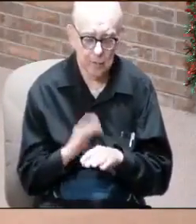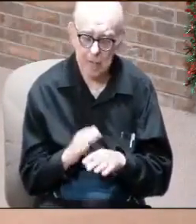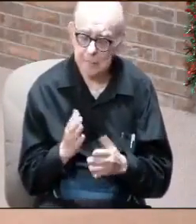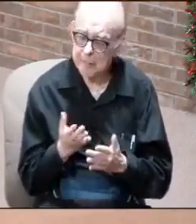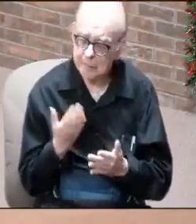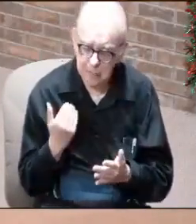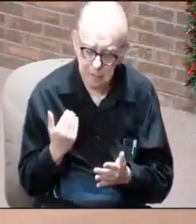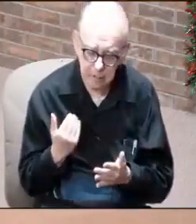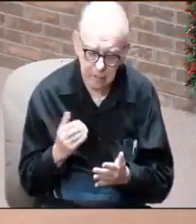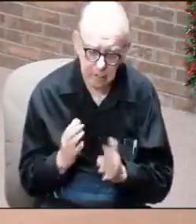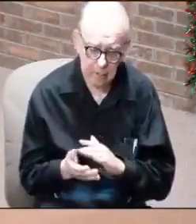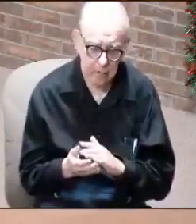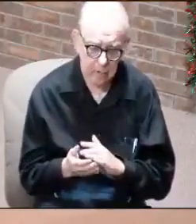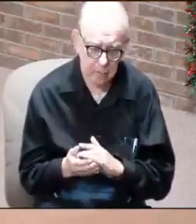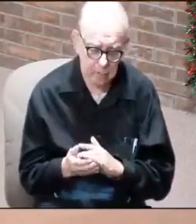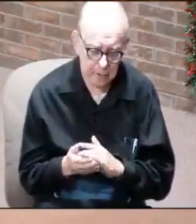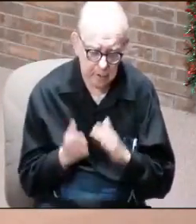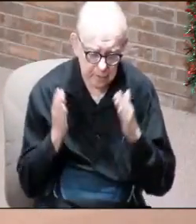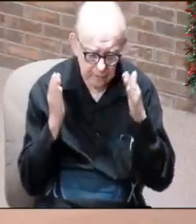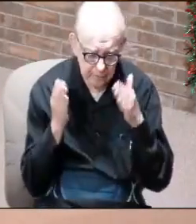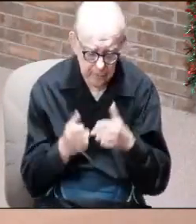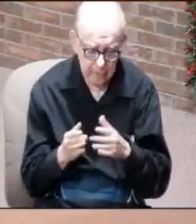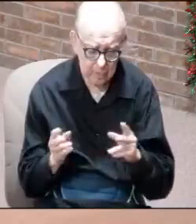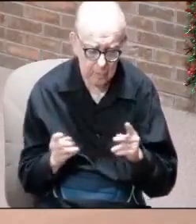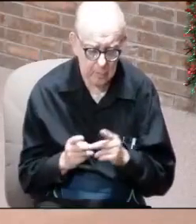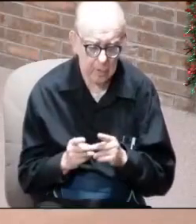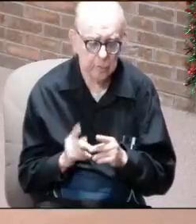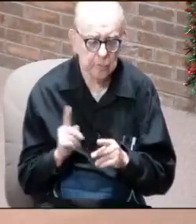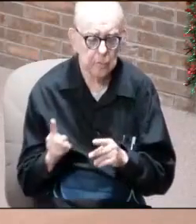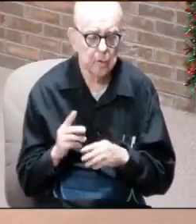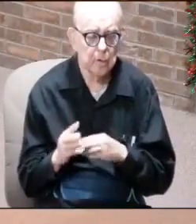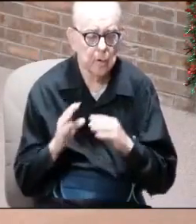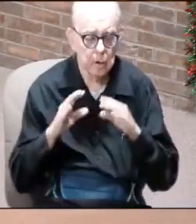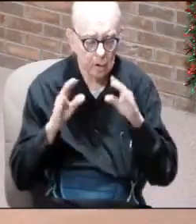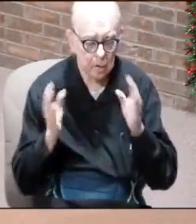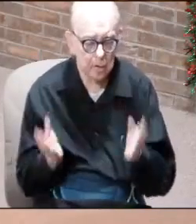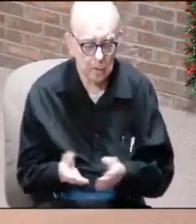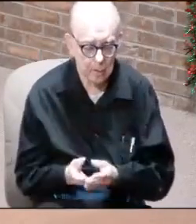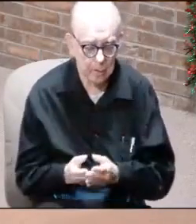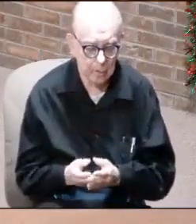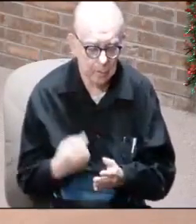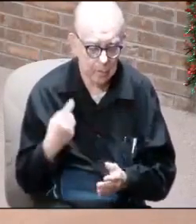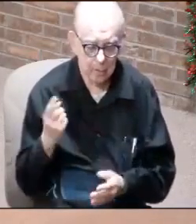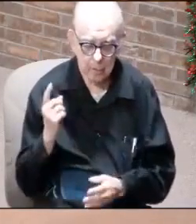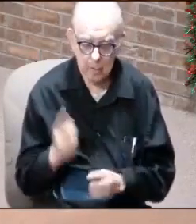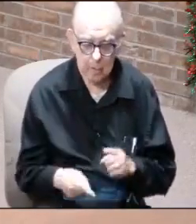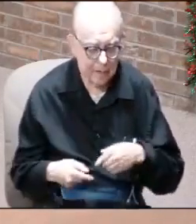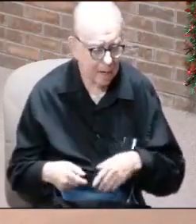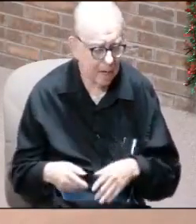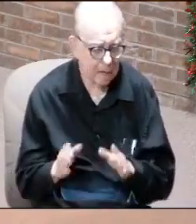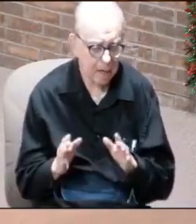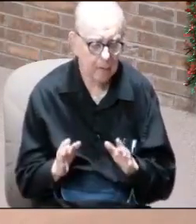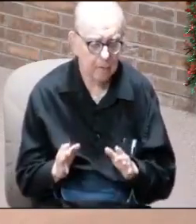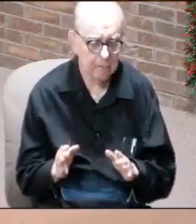becomes a focal point to the world. We can't let